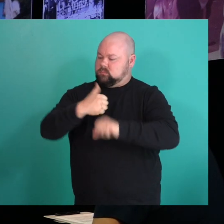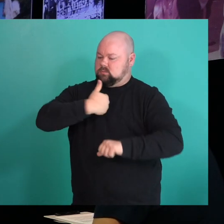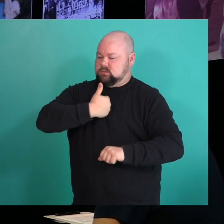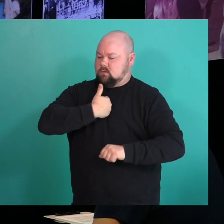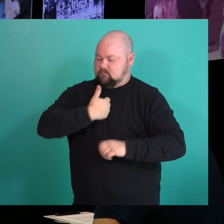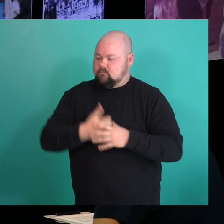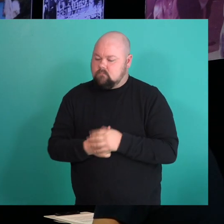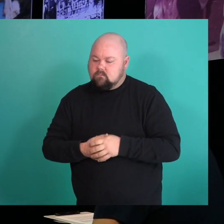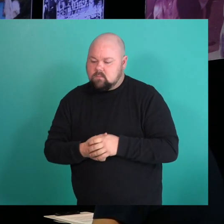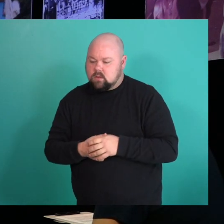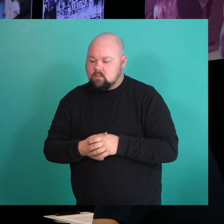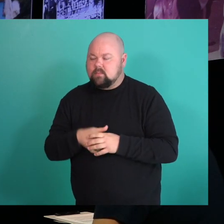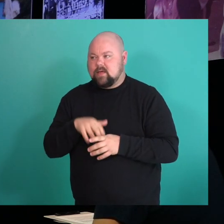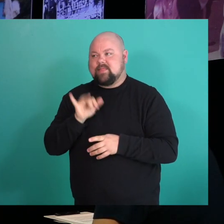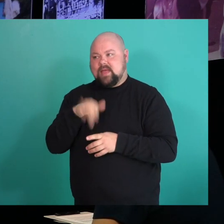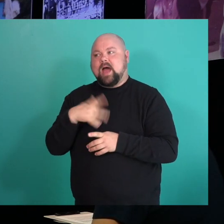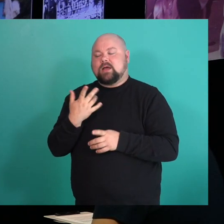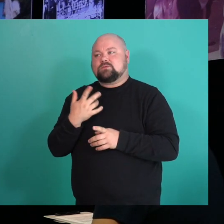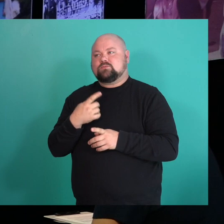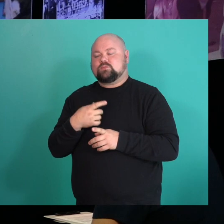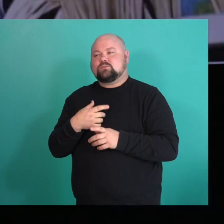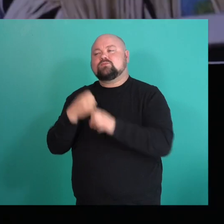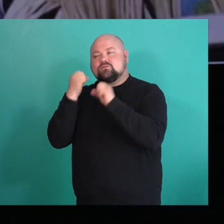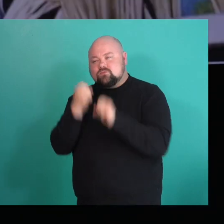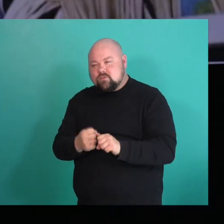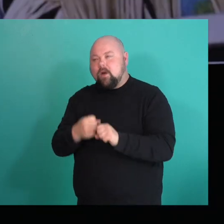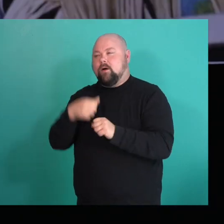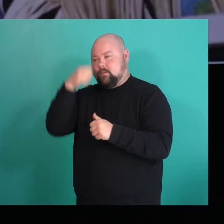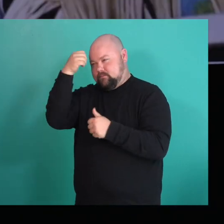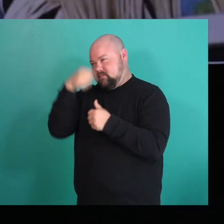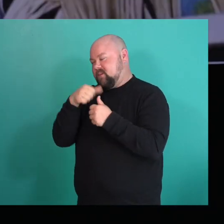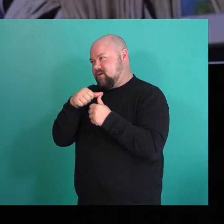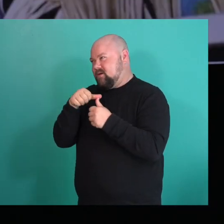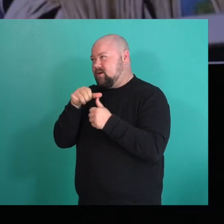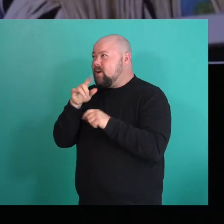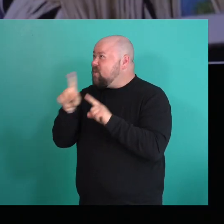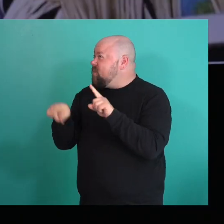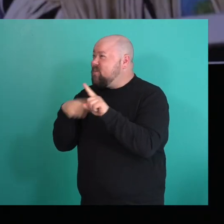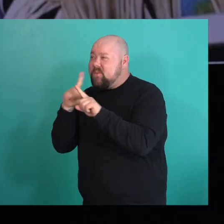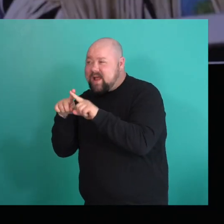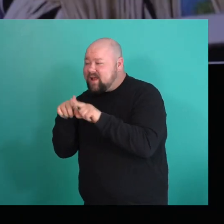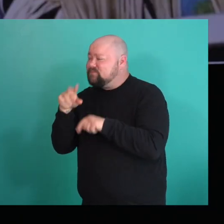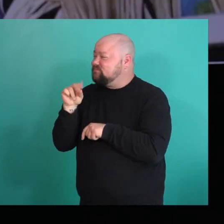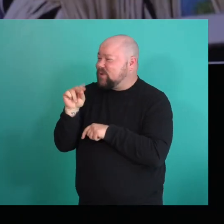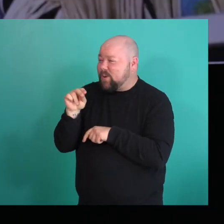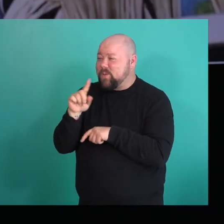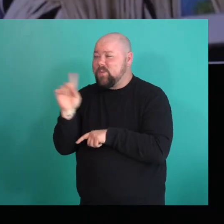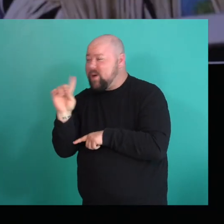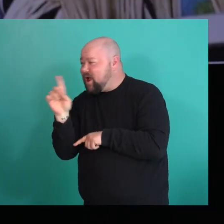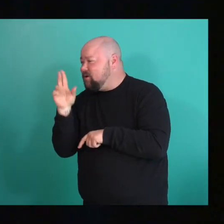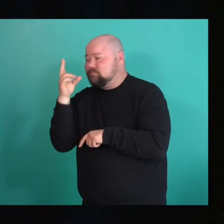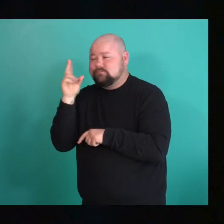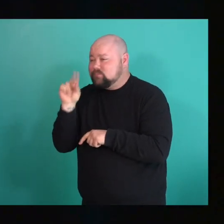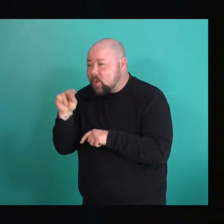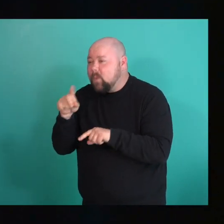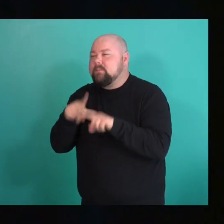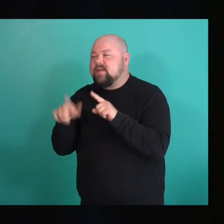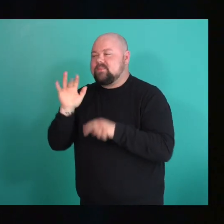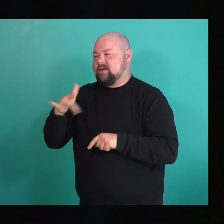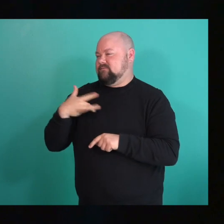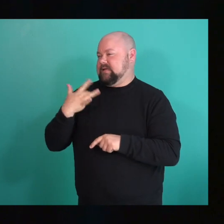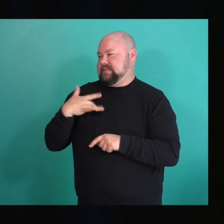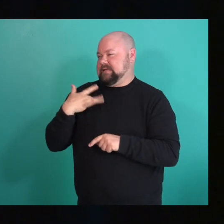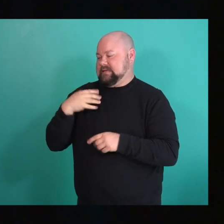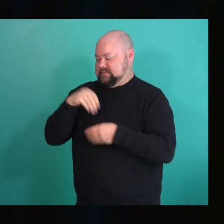But I think that's what I remember most from my first Pride. Like, don't actually remember when it was or what I did or if I, you I went to different events. But I just remember that